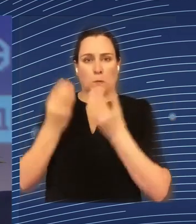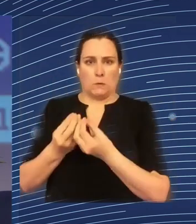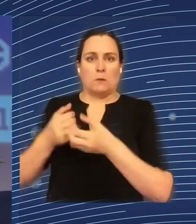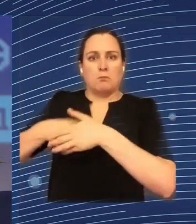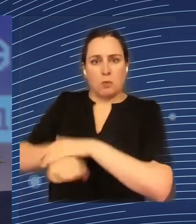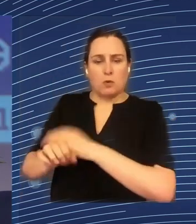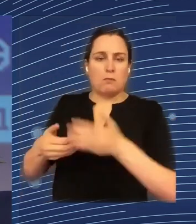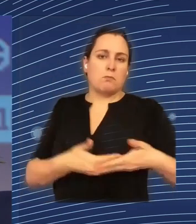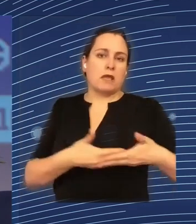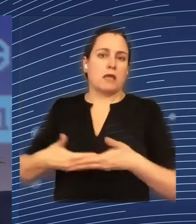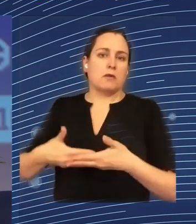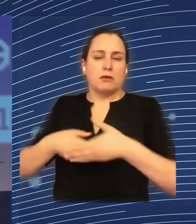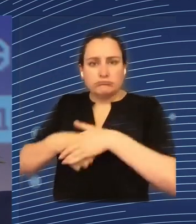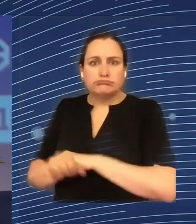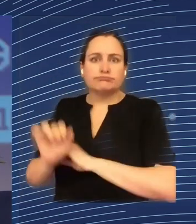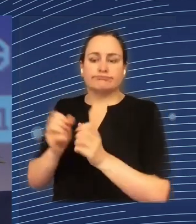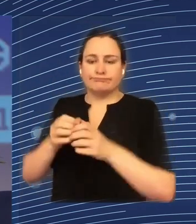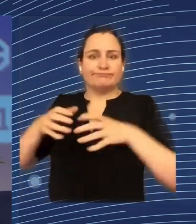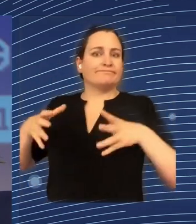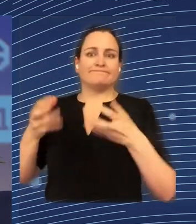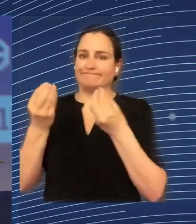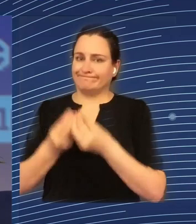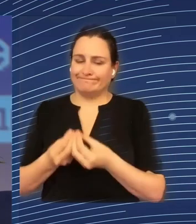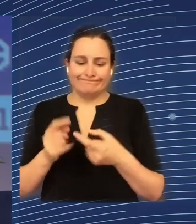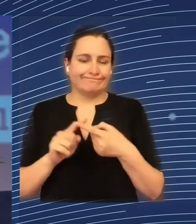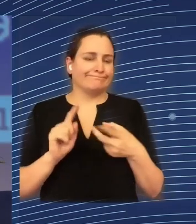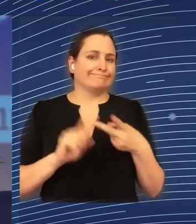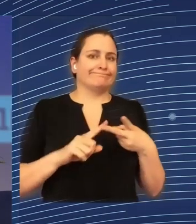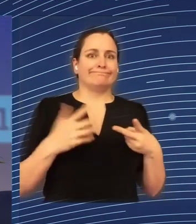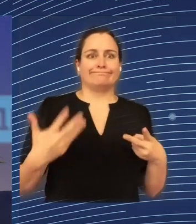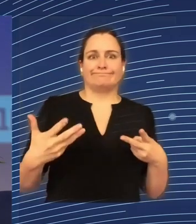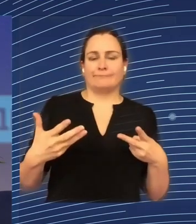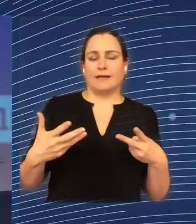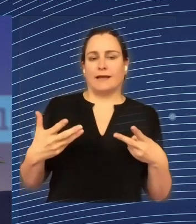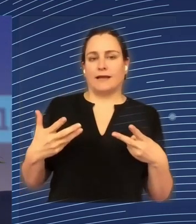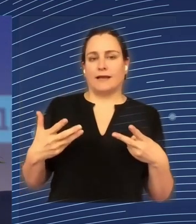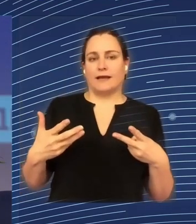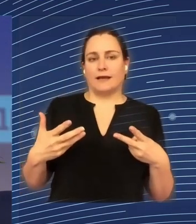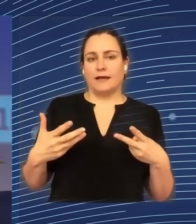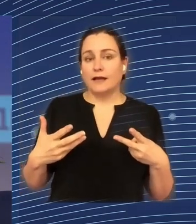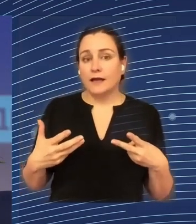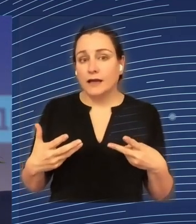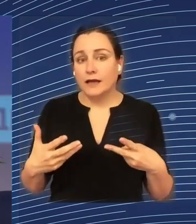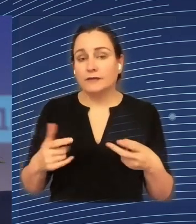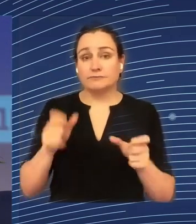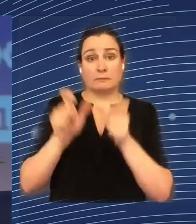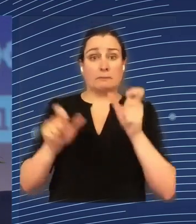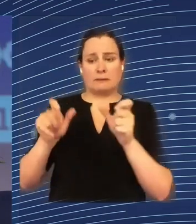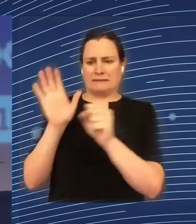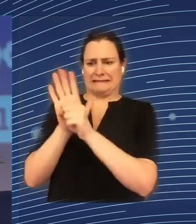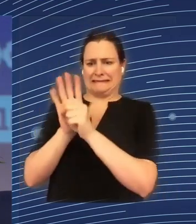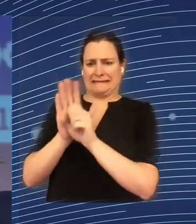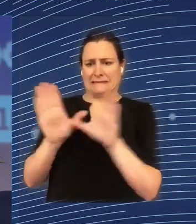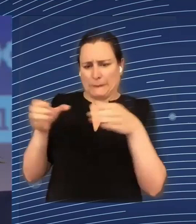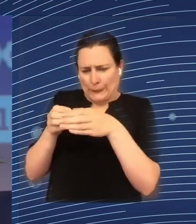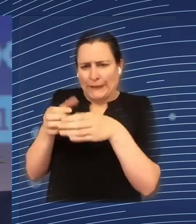the third region is the population density. And, I mean, this is